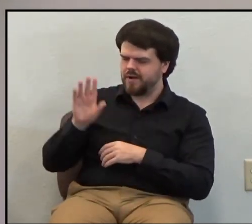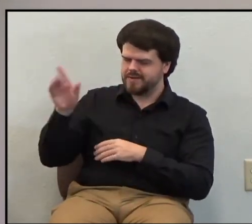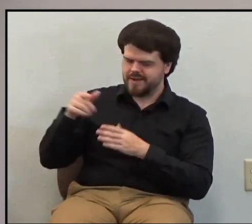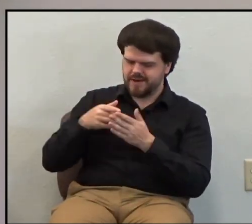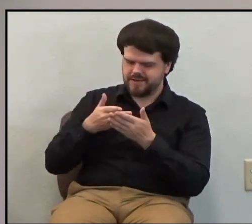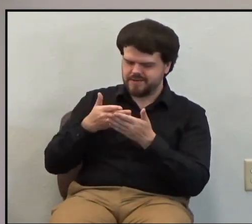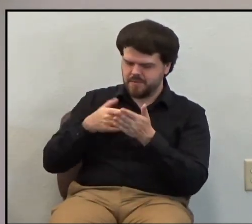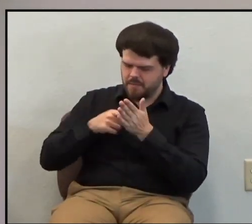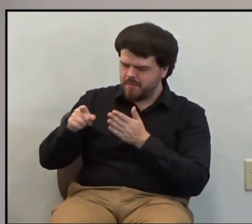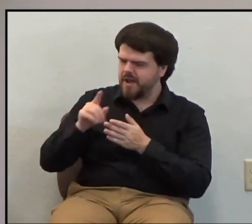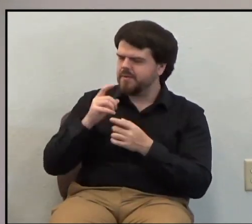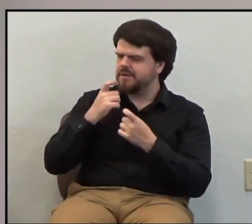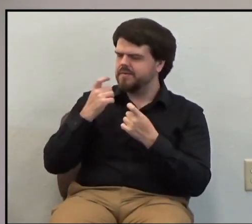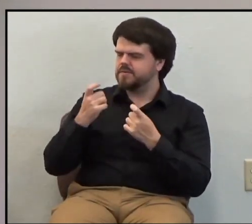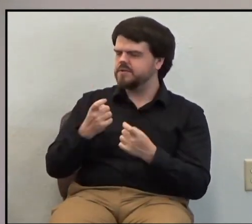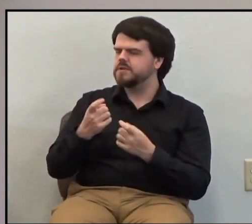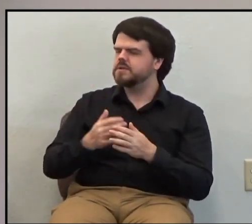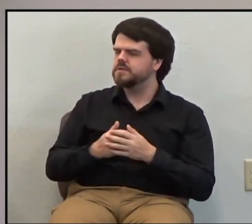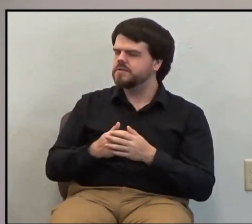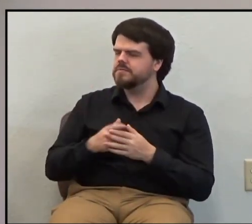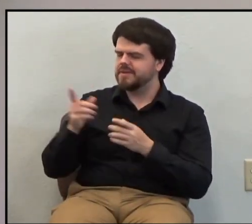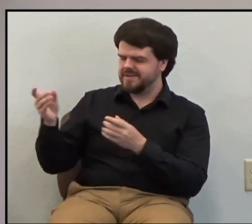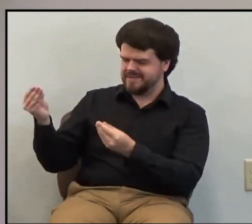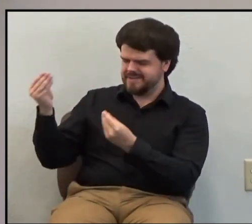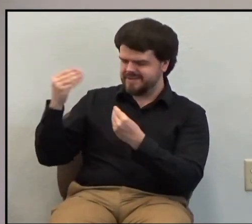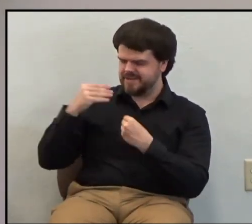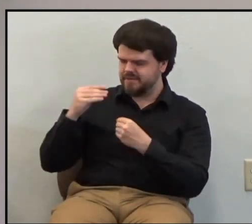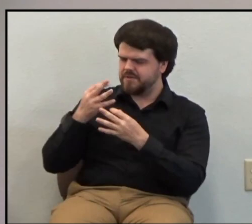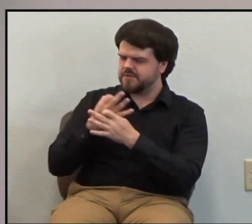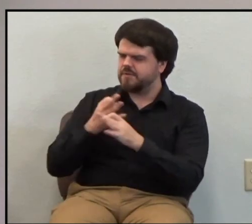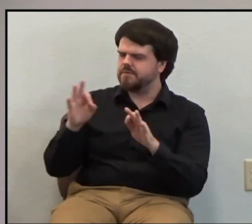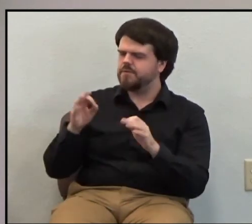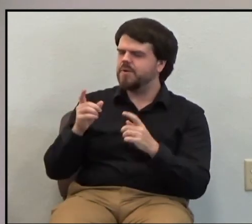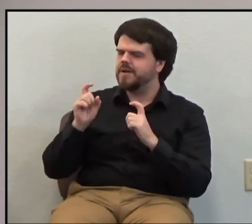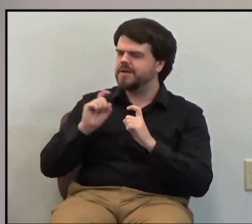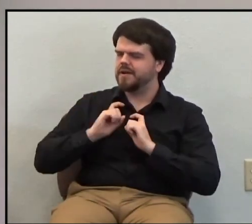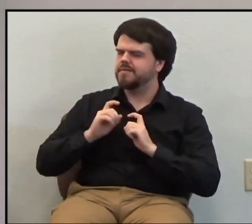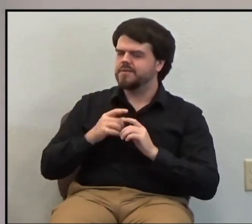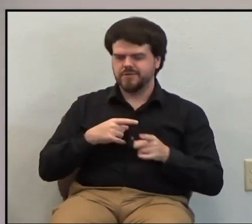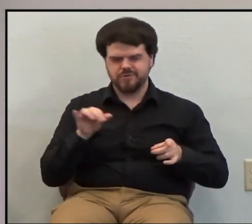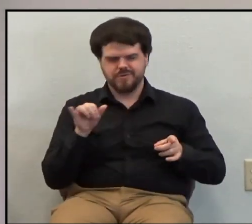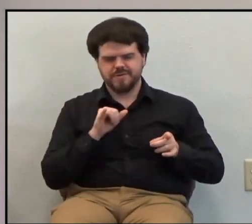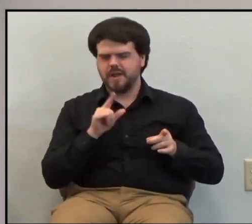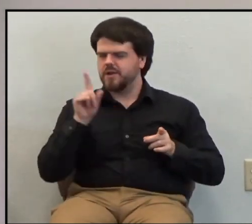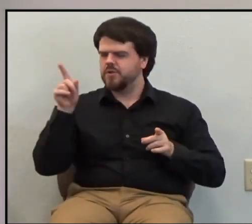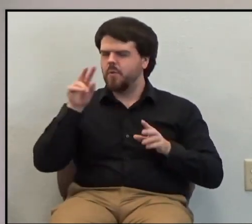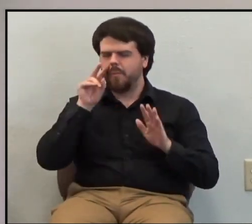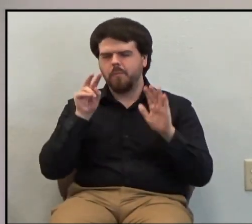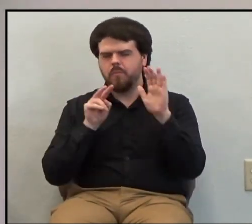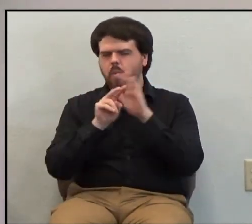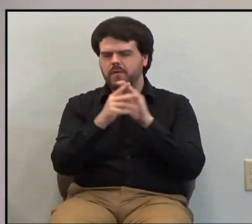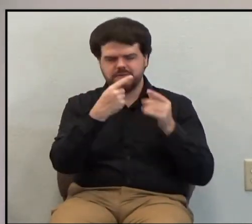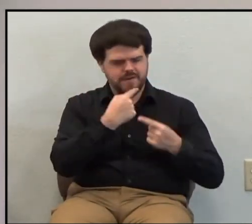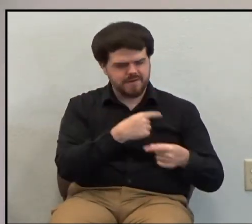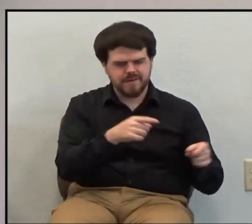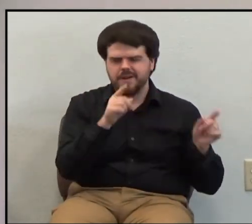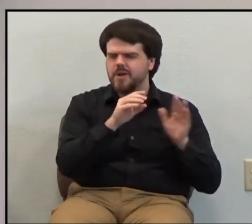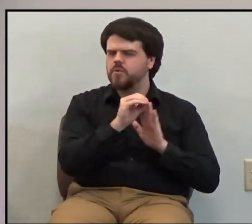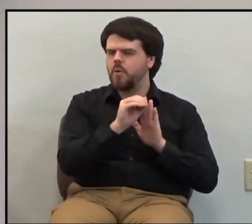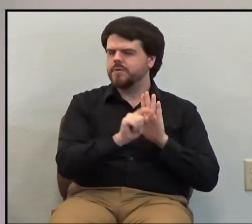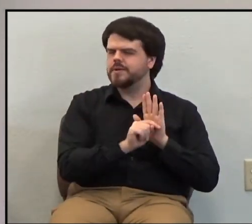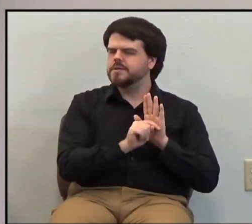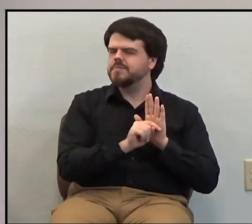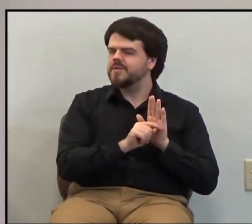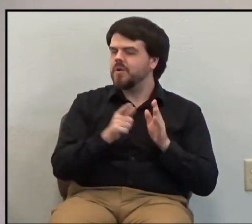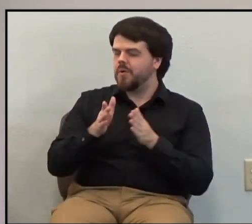Holy Spirit is given as a free gift, just as you prophesied he would come as in the Old Testament. Now he has. I pray that you would